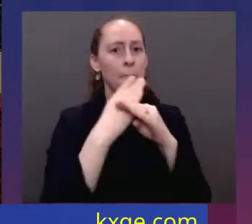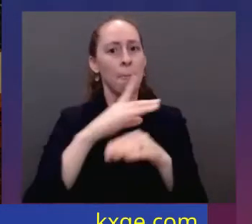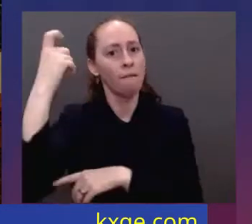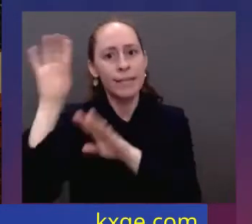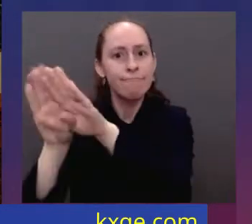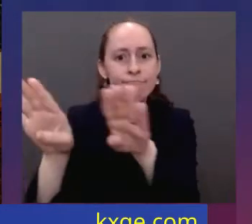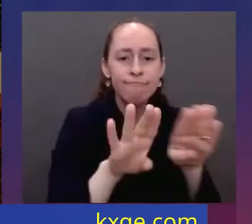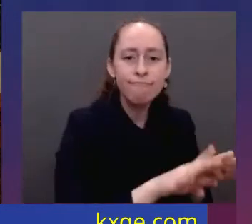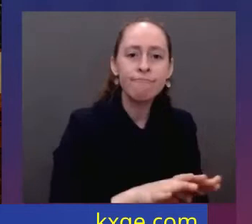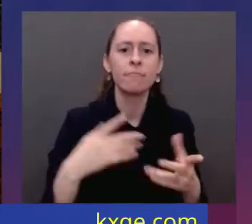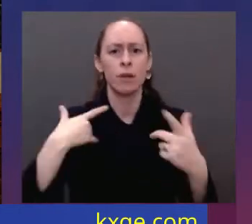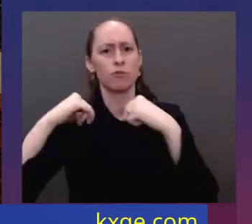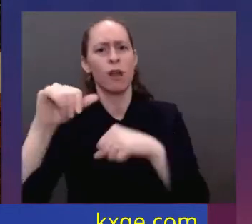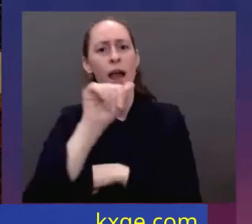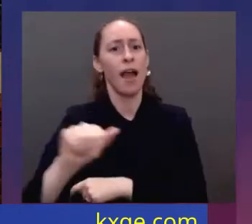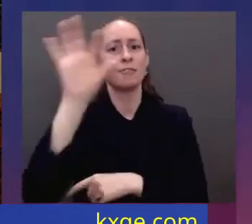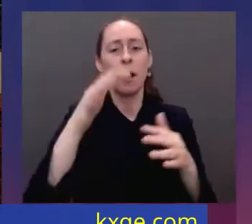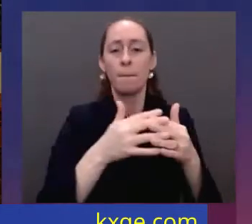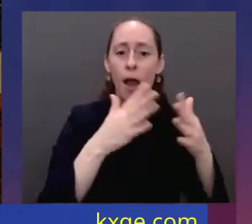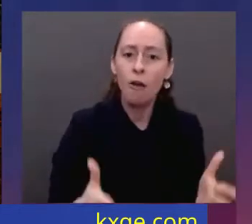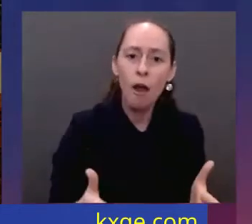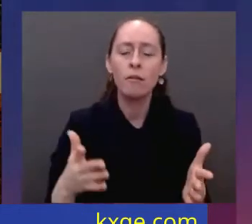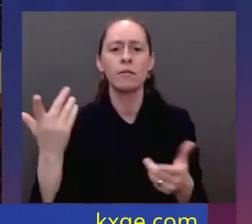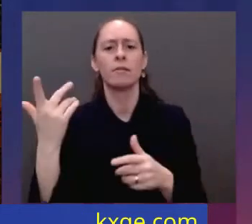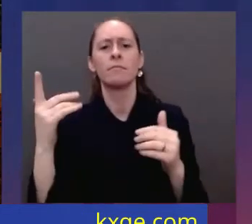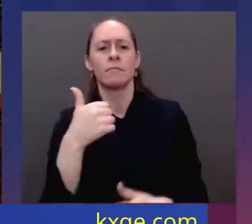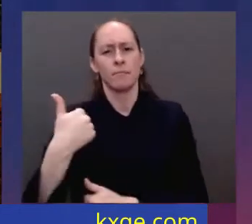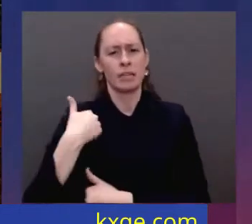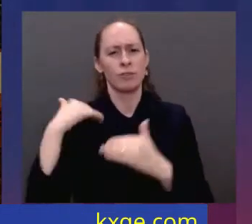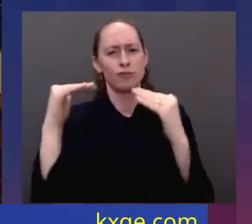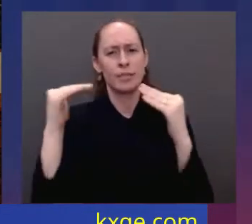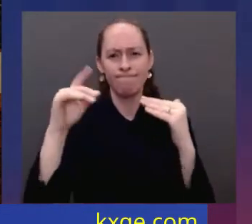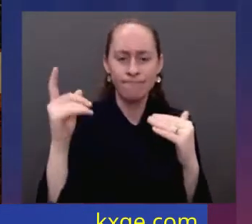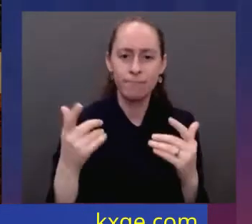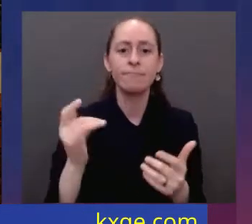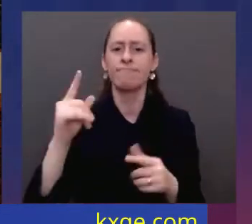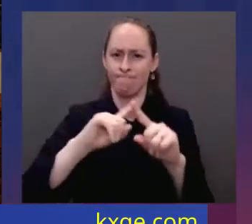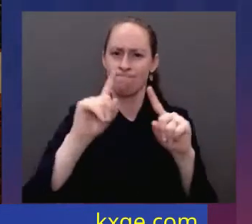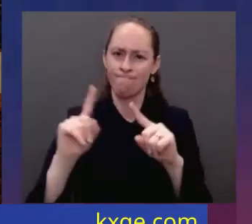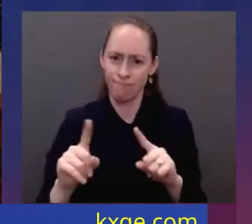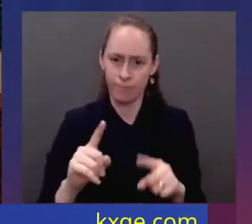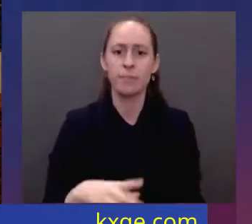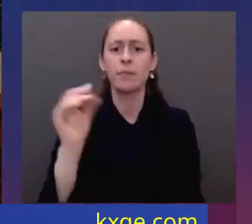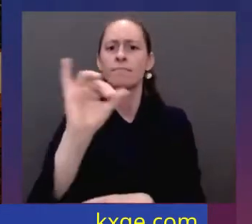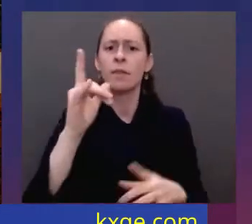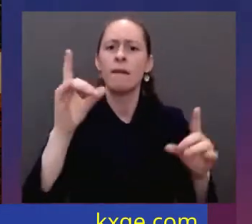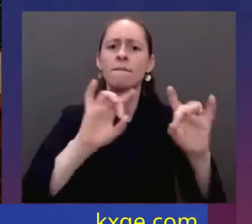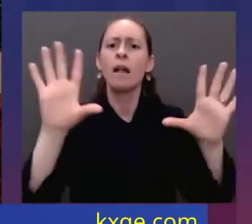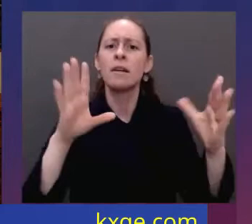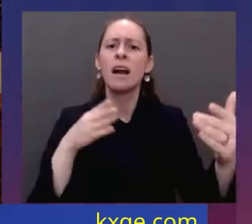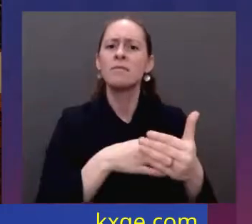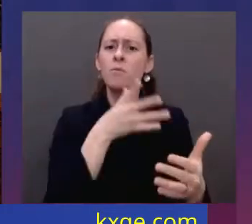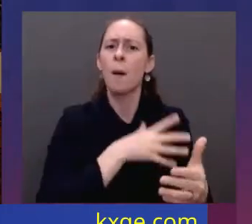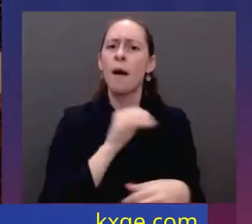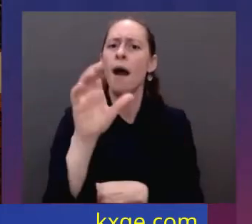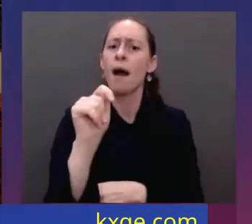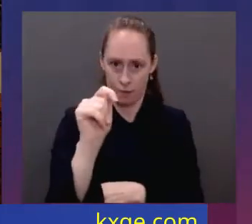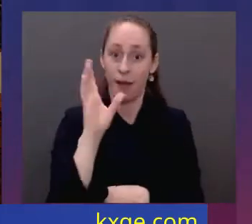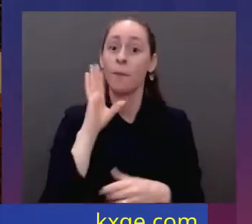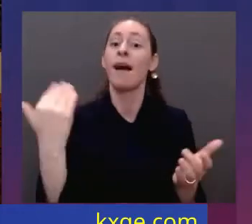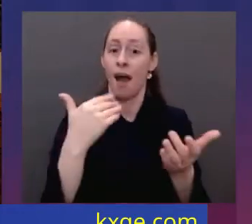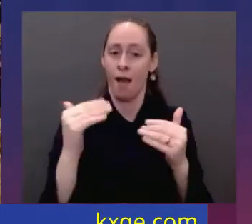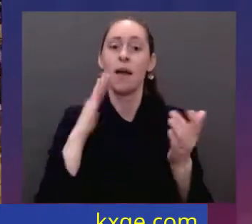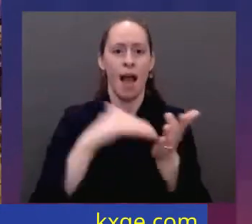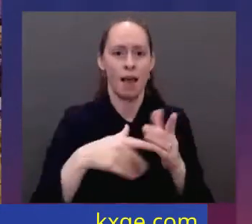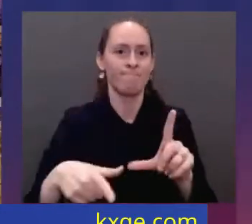reforming military justice, and will soon be strengthening the Violence Against Women Act that I first wrote three decades ago. It's important. It's important for